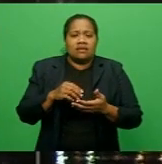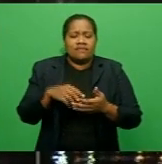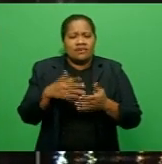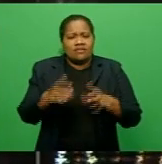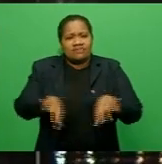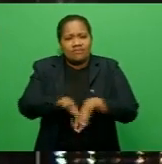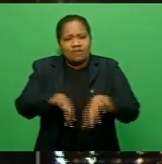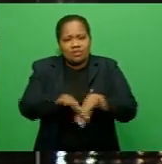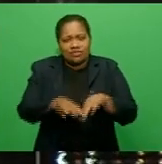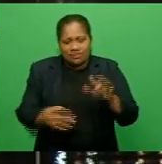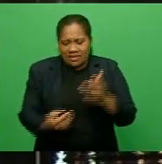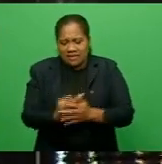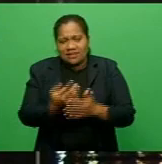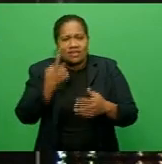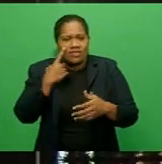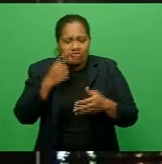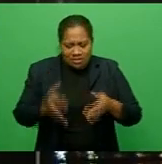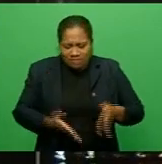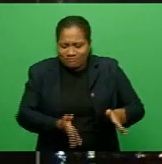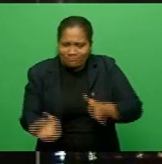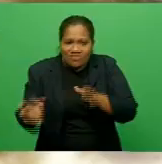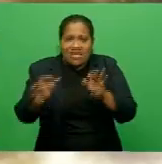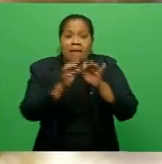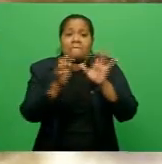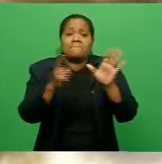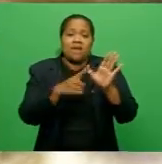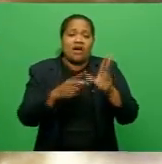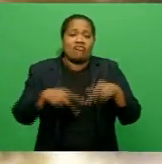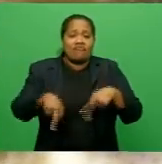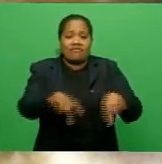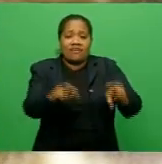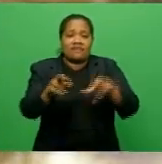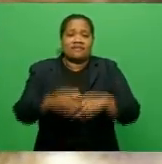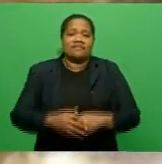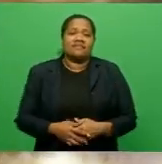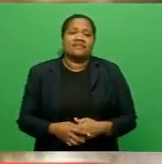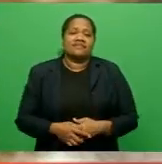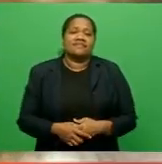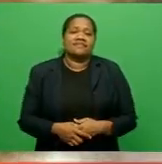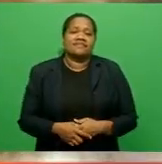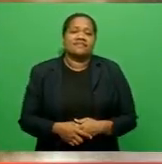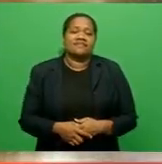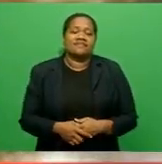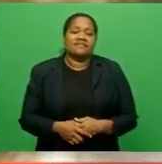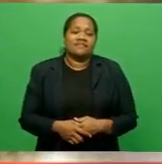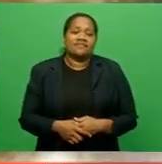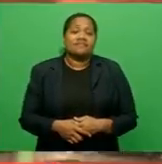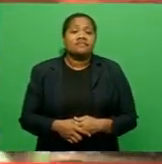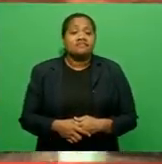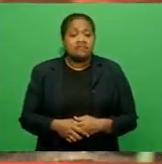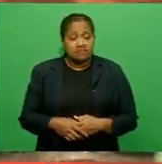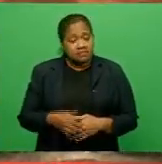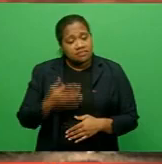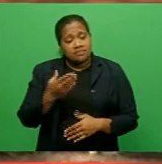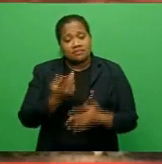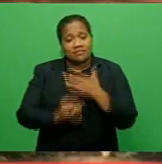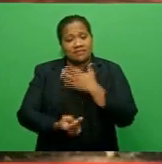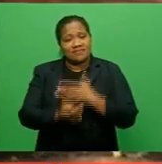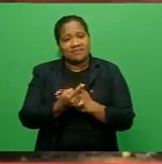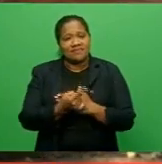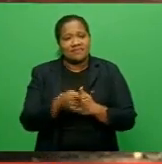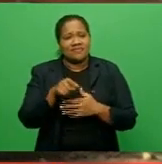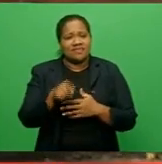and the Mbah River. Details with Philippe Naikaso. Litter boom is a device consisting of a partly submerged